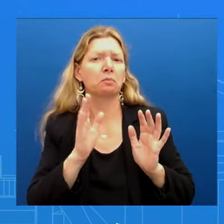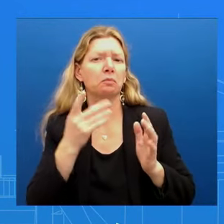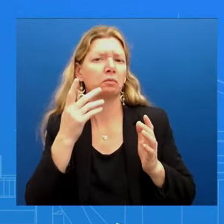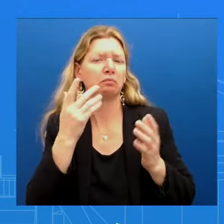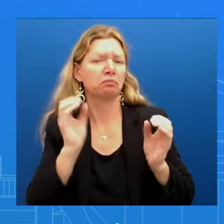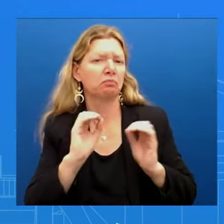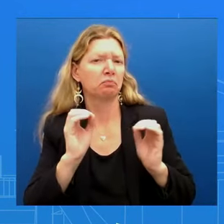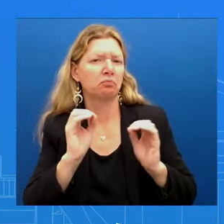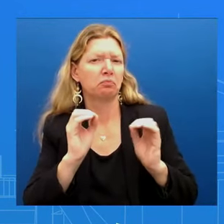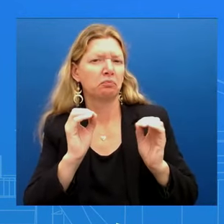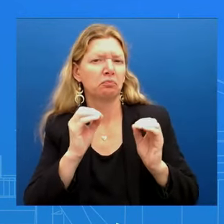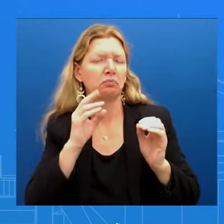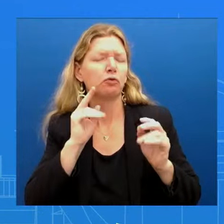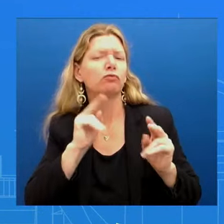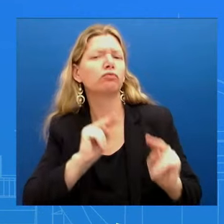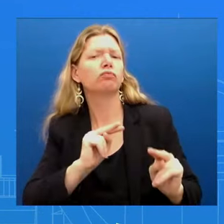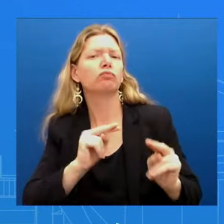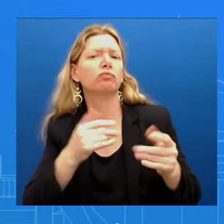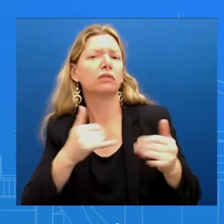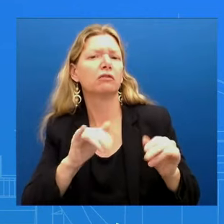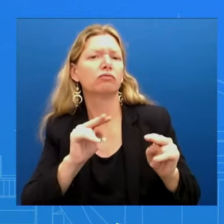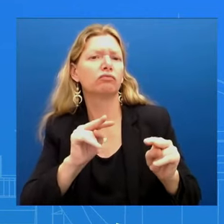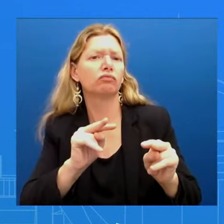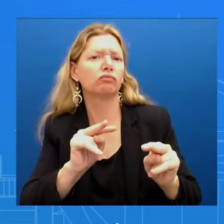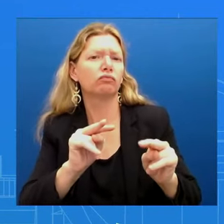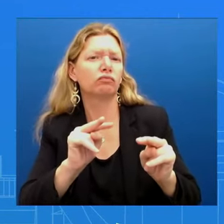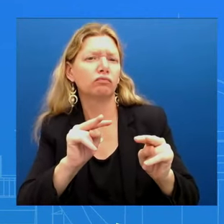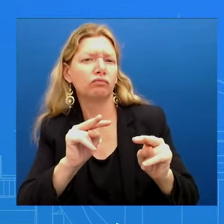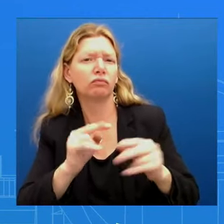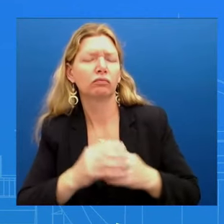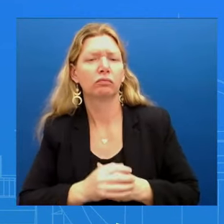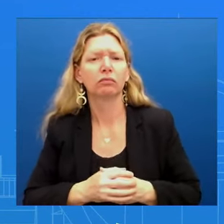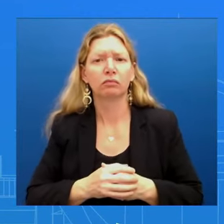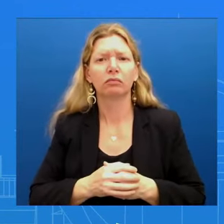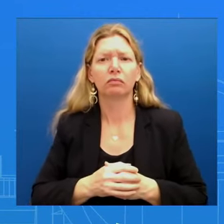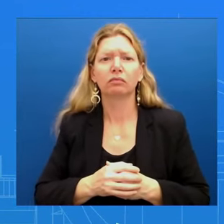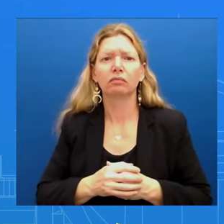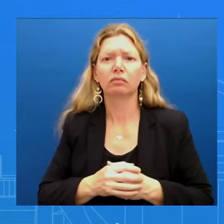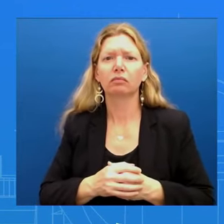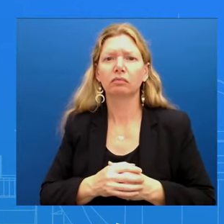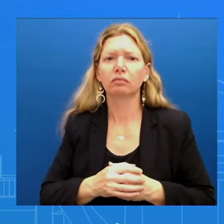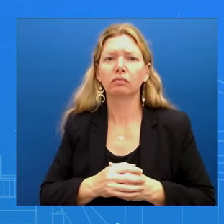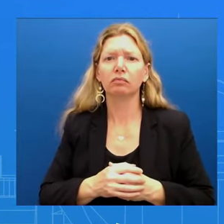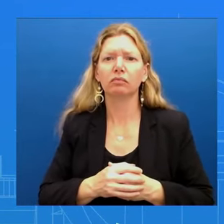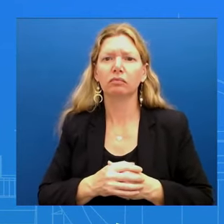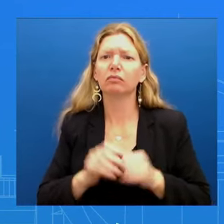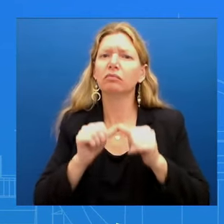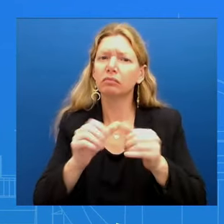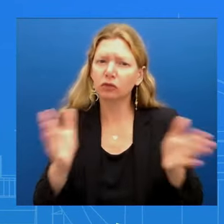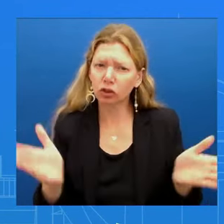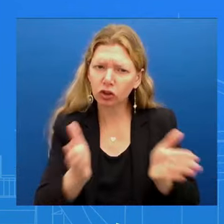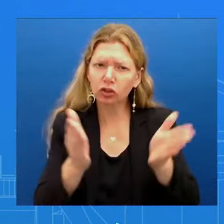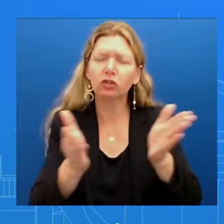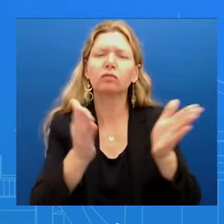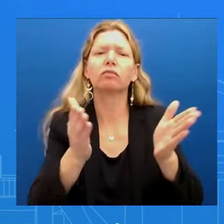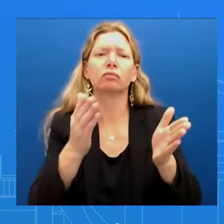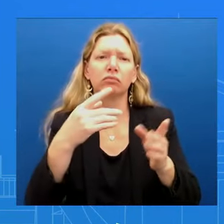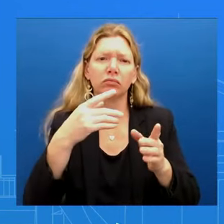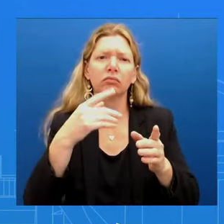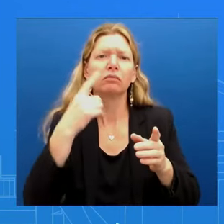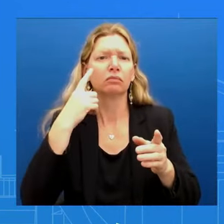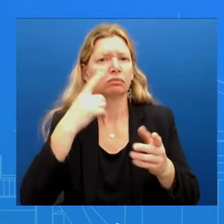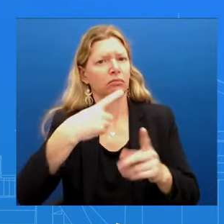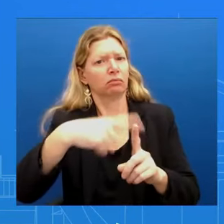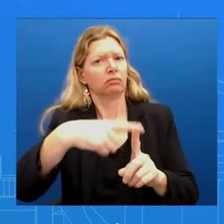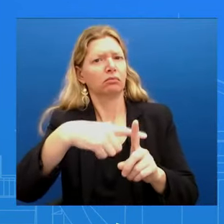We continue to urge a peaceful resolution to this and obviously we're going to continue to watch it closely I would